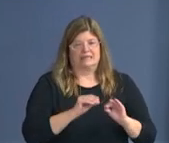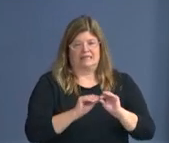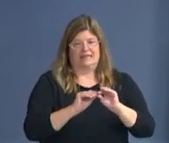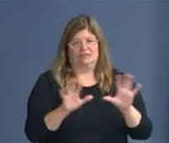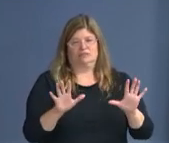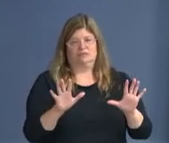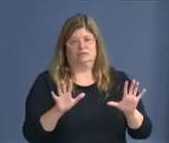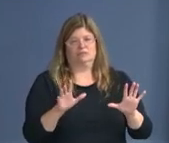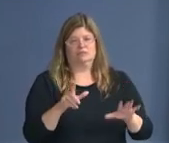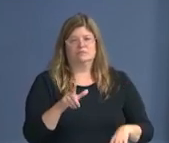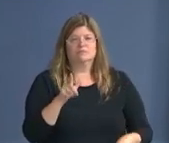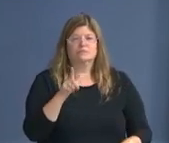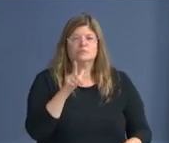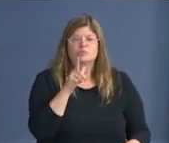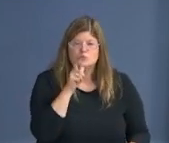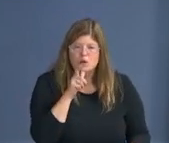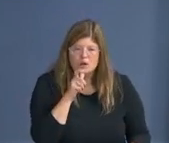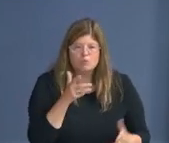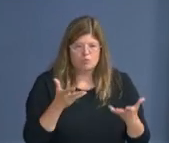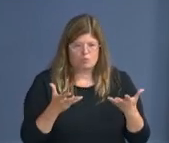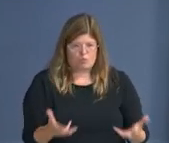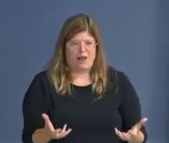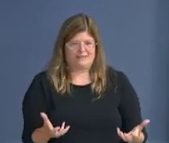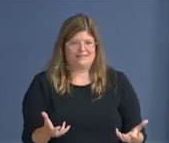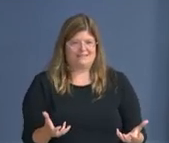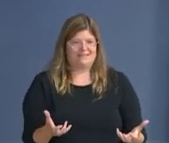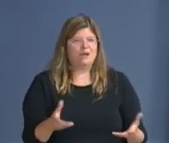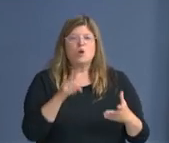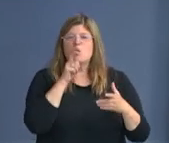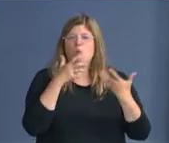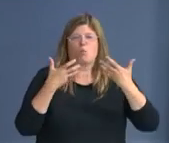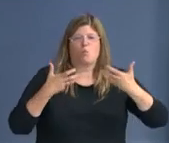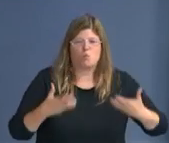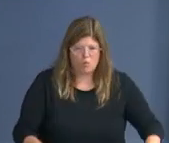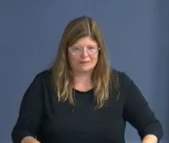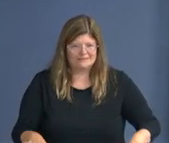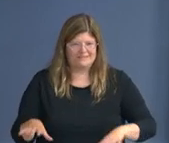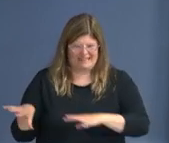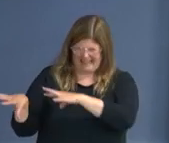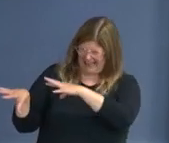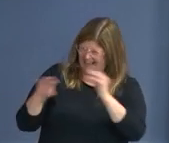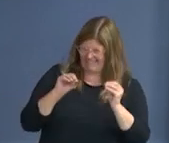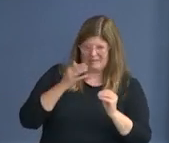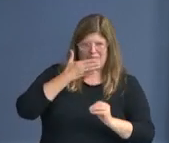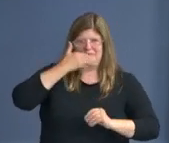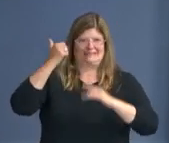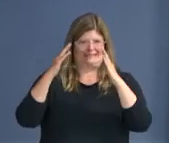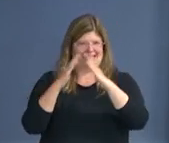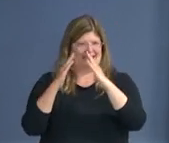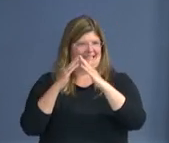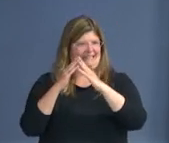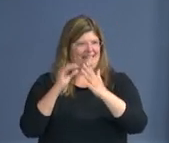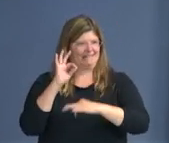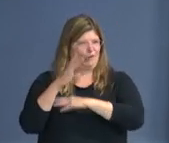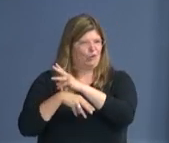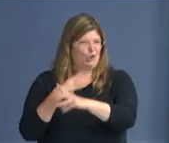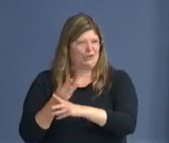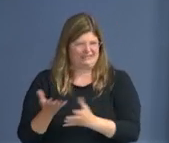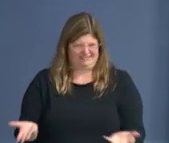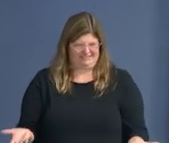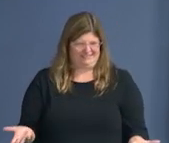certainly having, we, we're home to a lot of associations that have a national reach. Uh, you know, Frank Reeves' connection to the